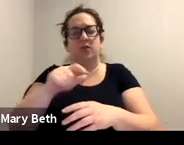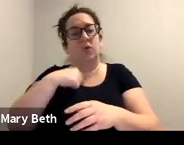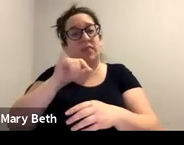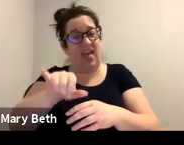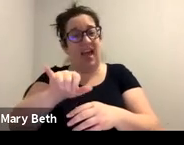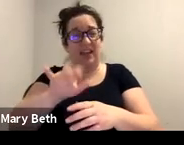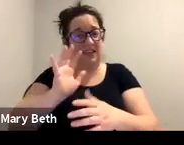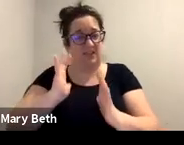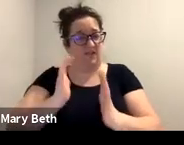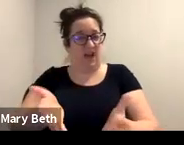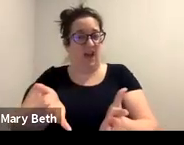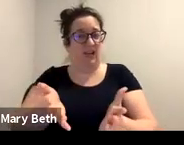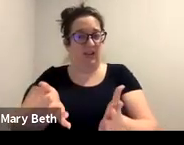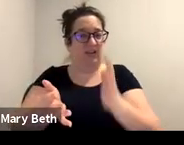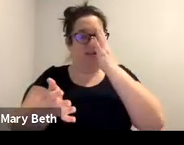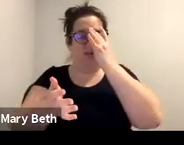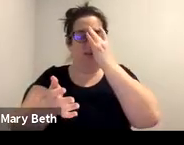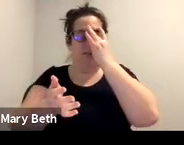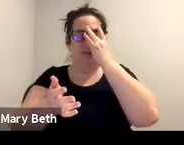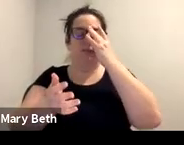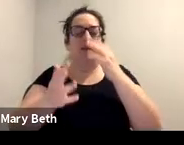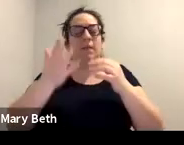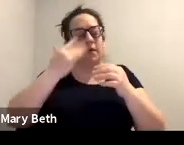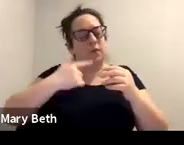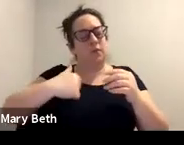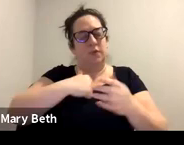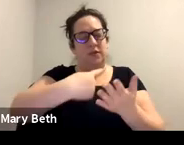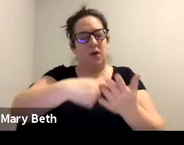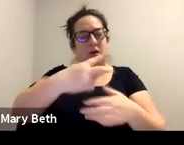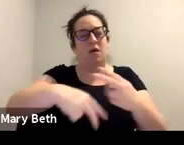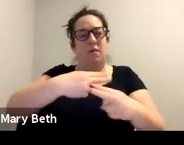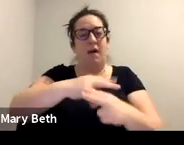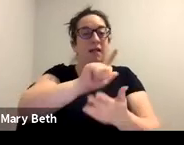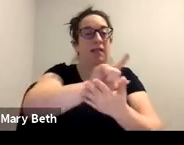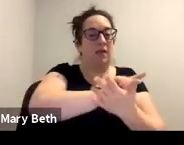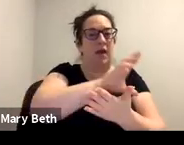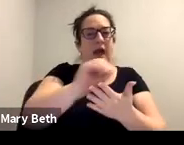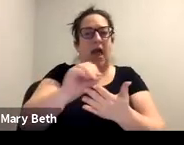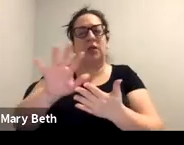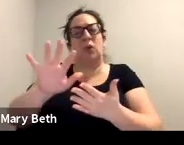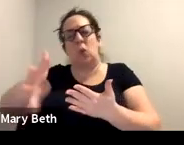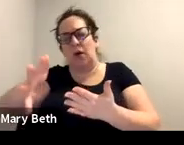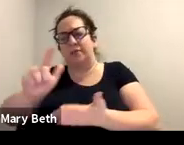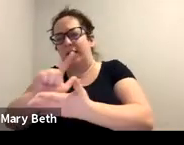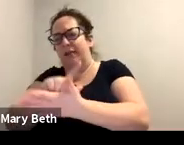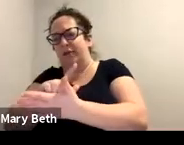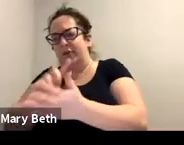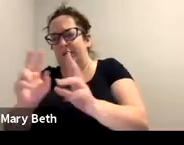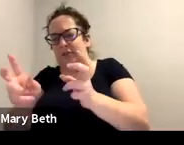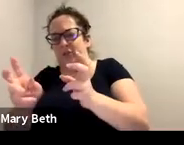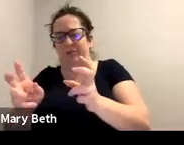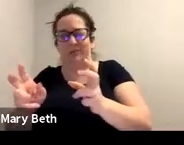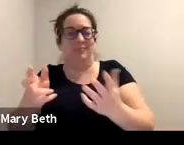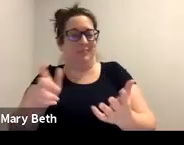And because I talked about legal and quasi legal issues, it's just helpful to also kind of make that distinction. Not everything